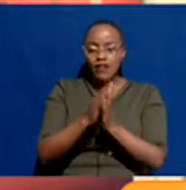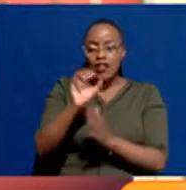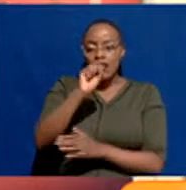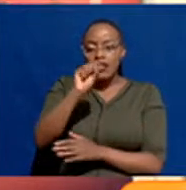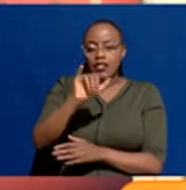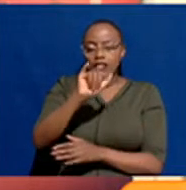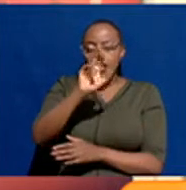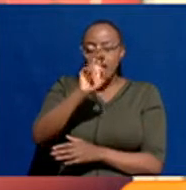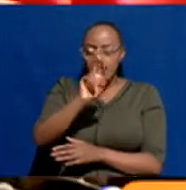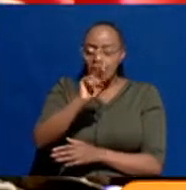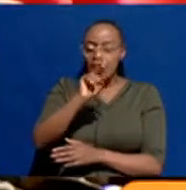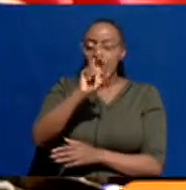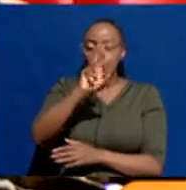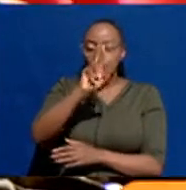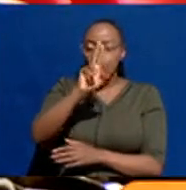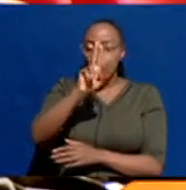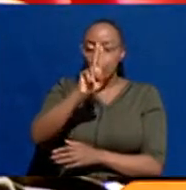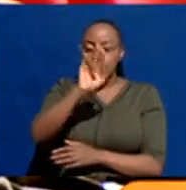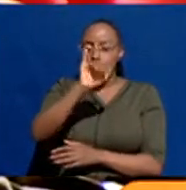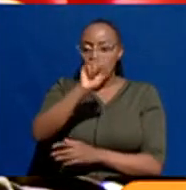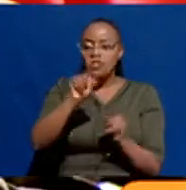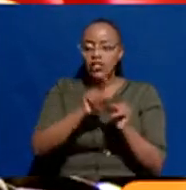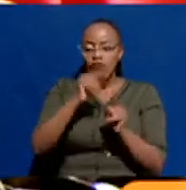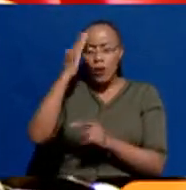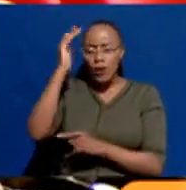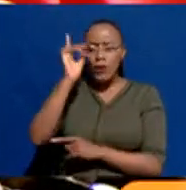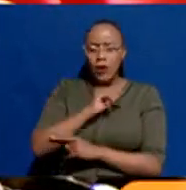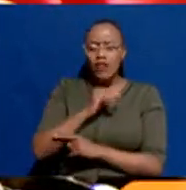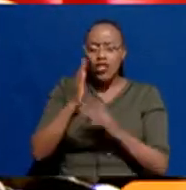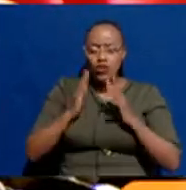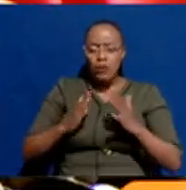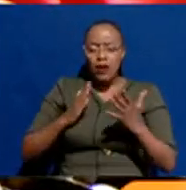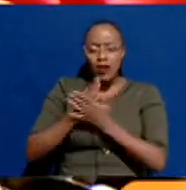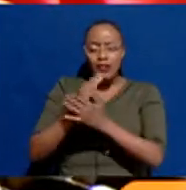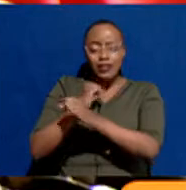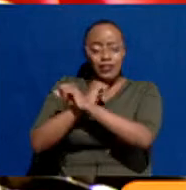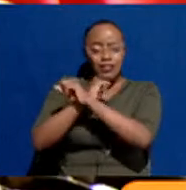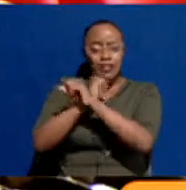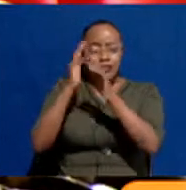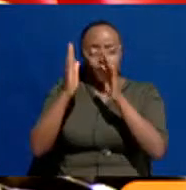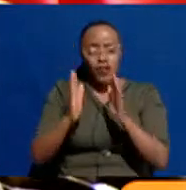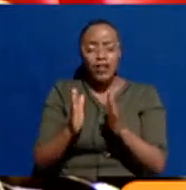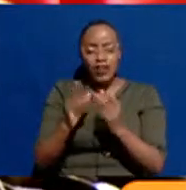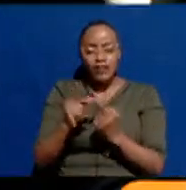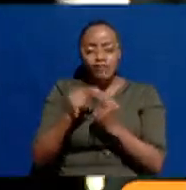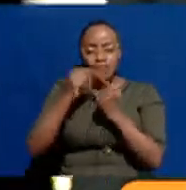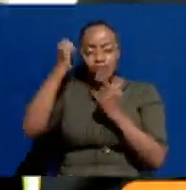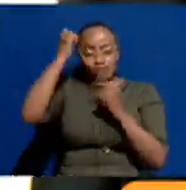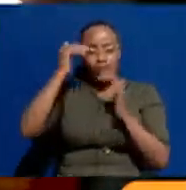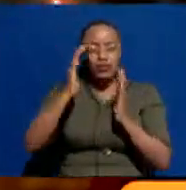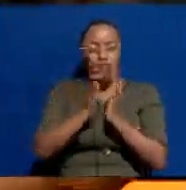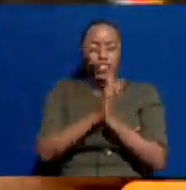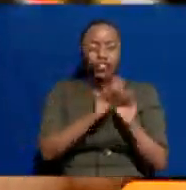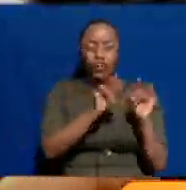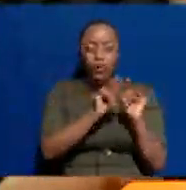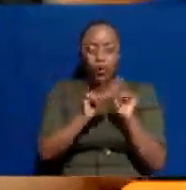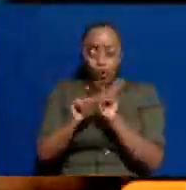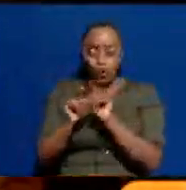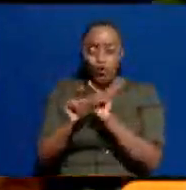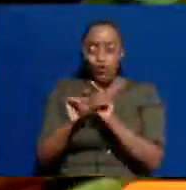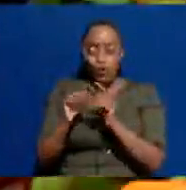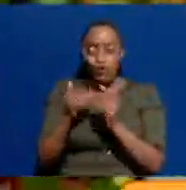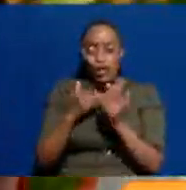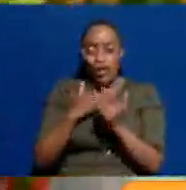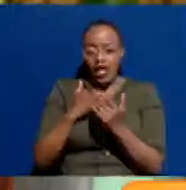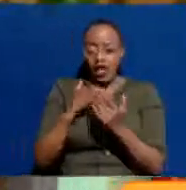University and was known for her fierceness as a human rights defender, a distinguished scholar and a revered author.